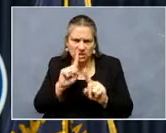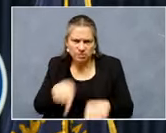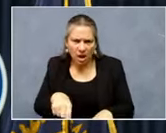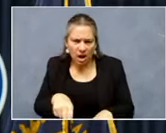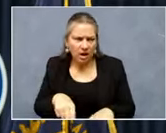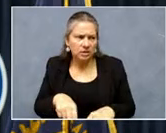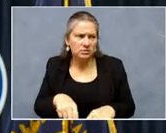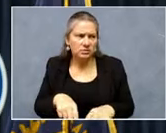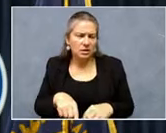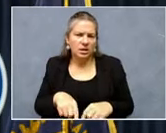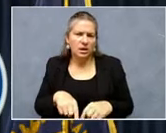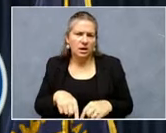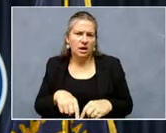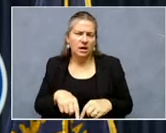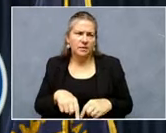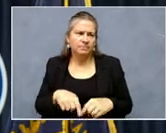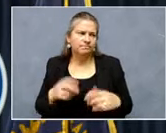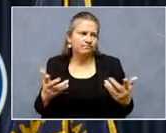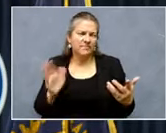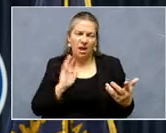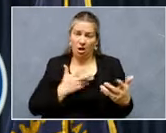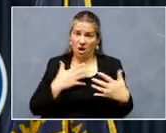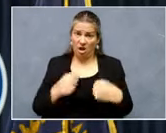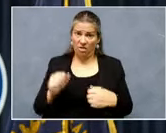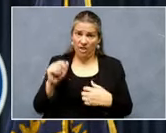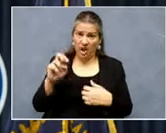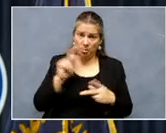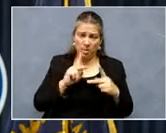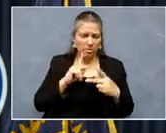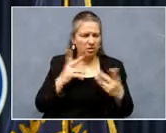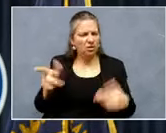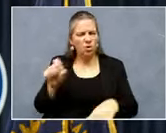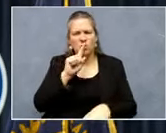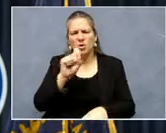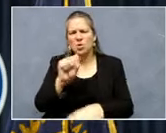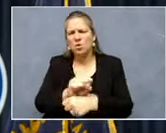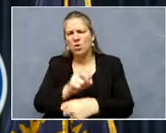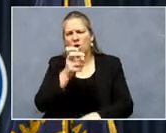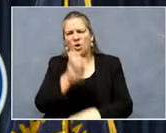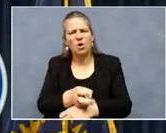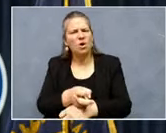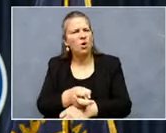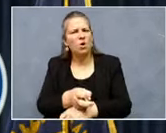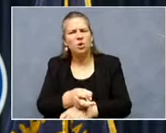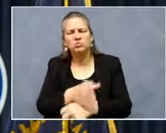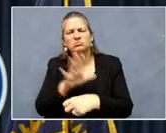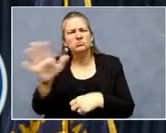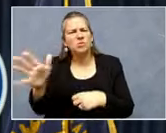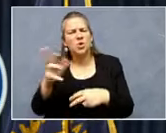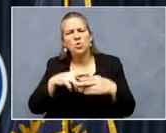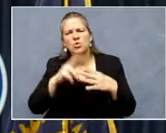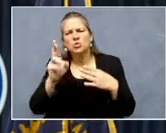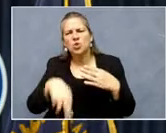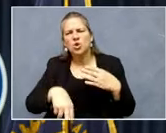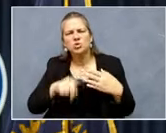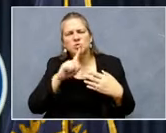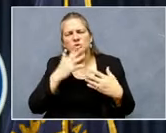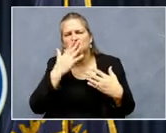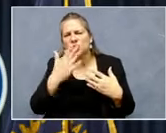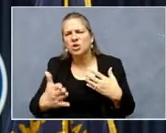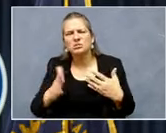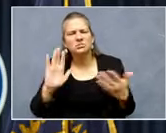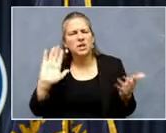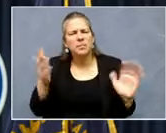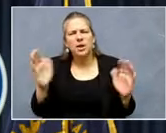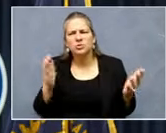thing I'd say is, I mean, our, our healthcare folks have worked so hard and their results have been so good, um, compared to,